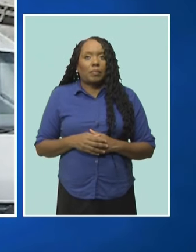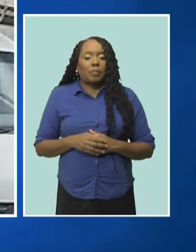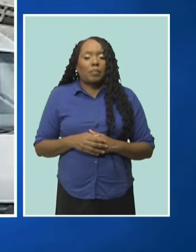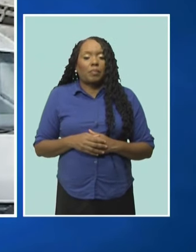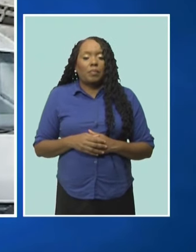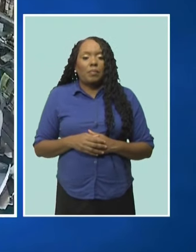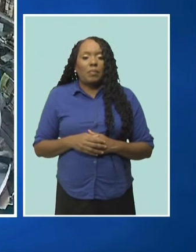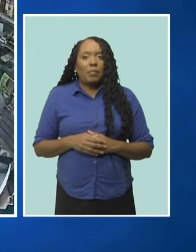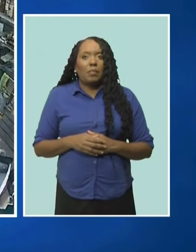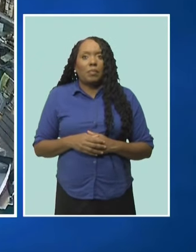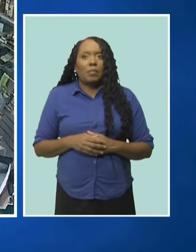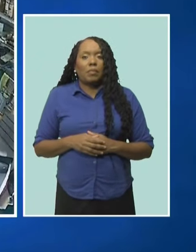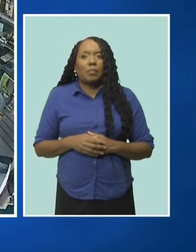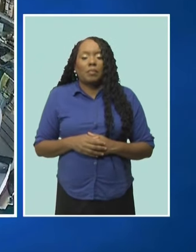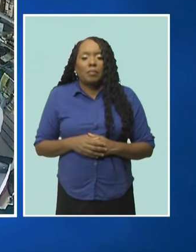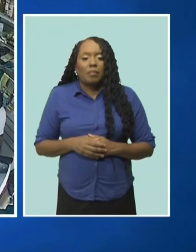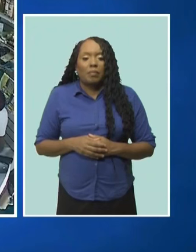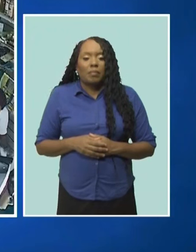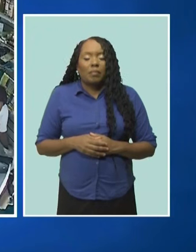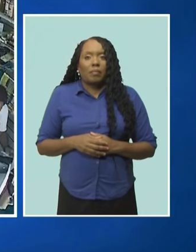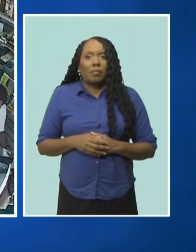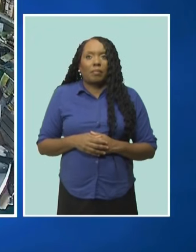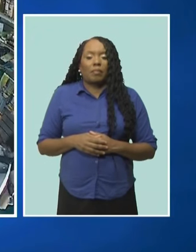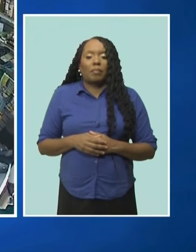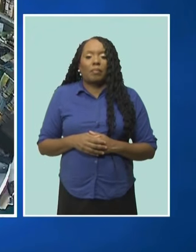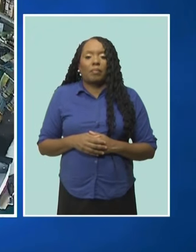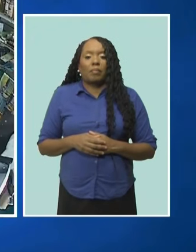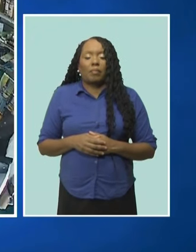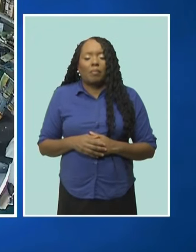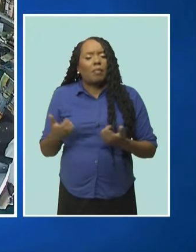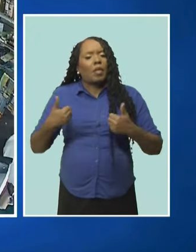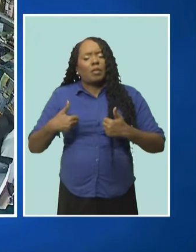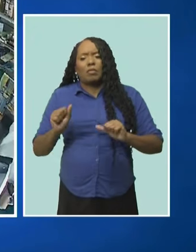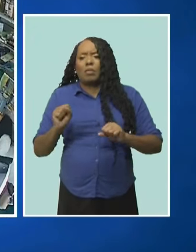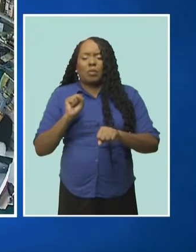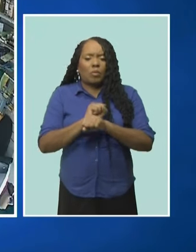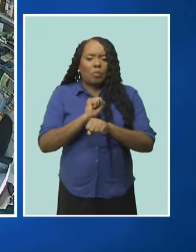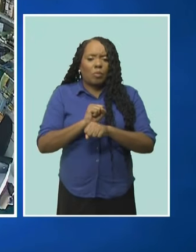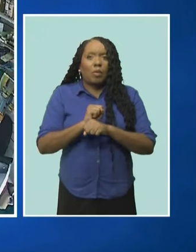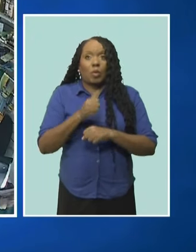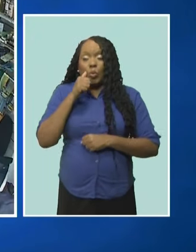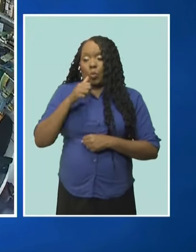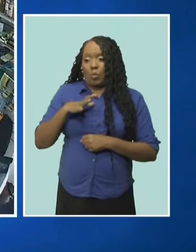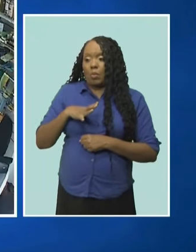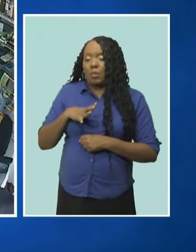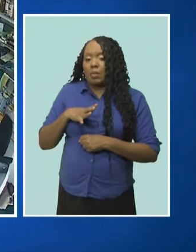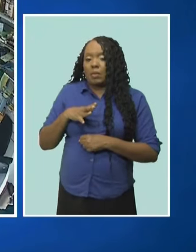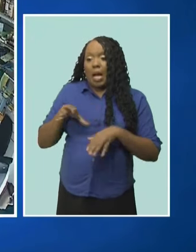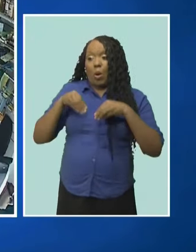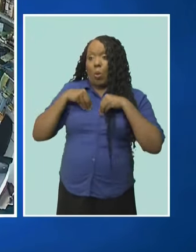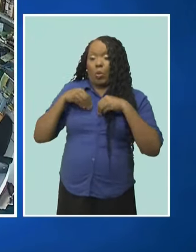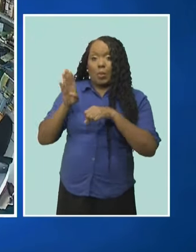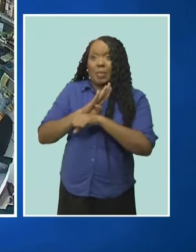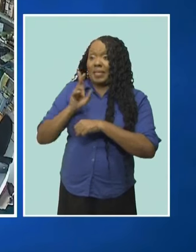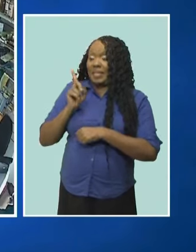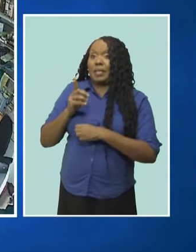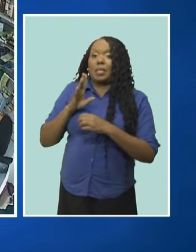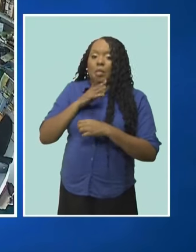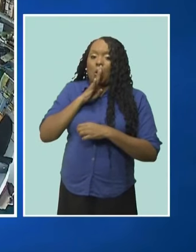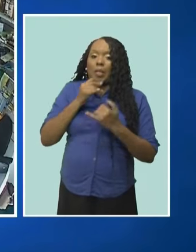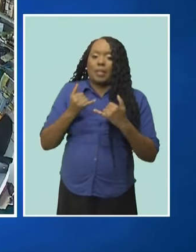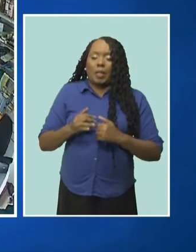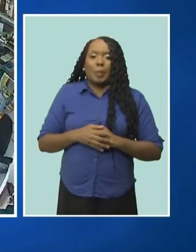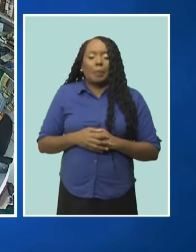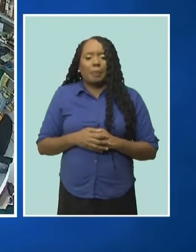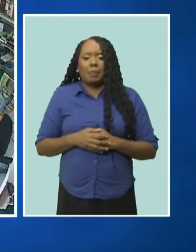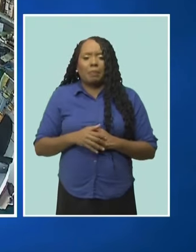Here you are trying to work honestly, trying to be a good citizen, and then people